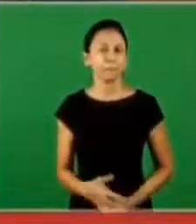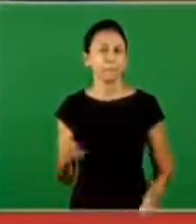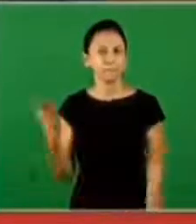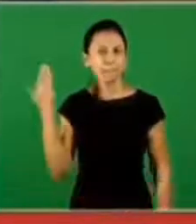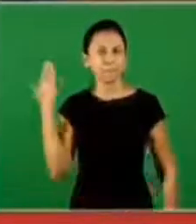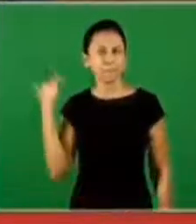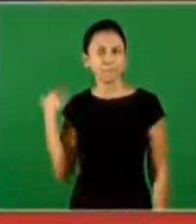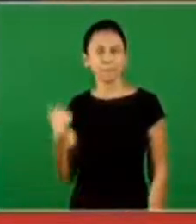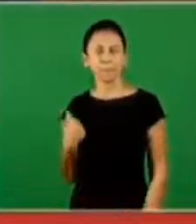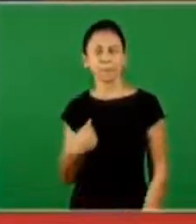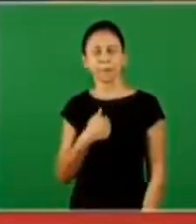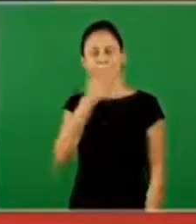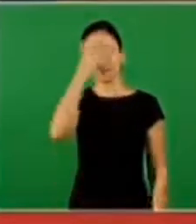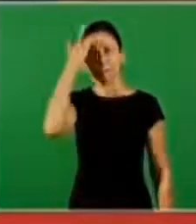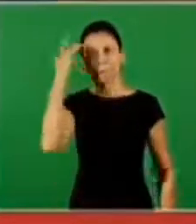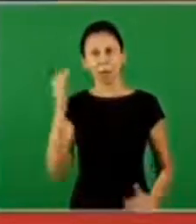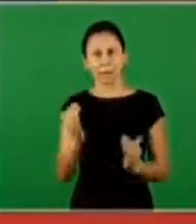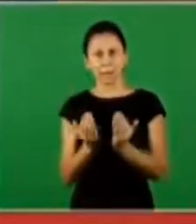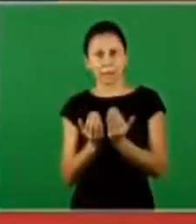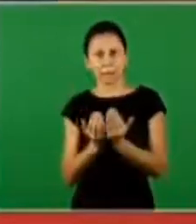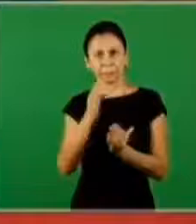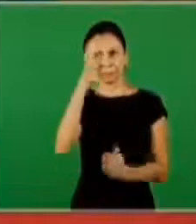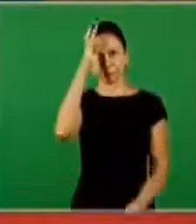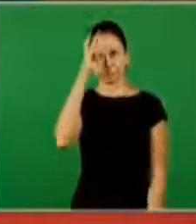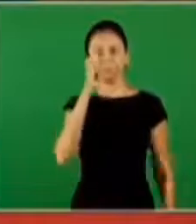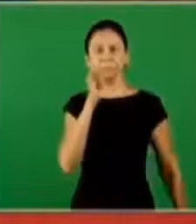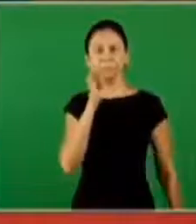the traditional Christians they